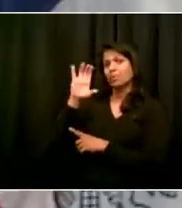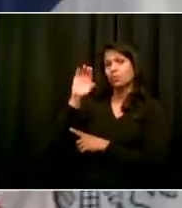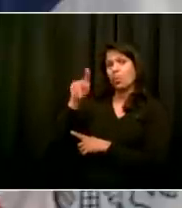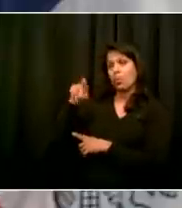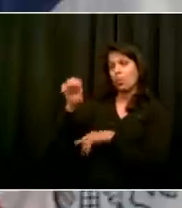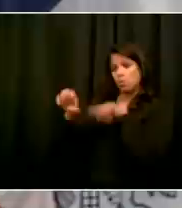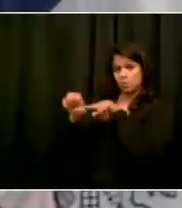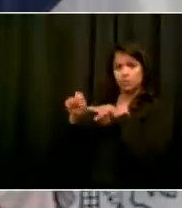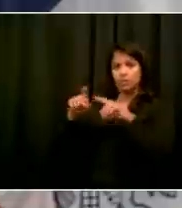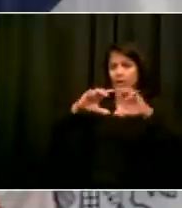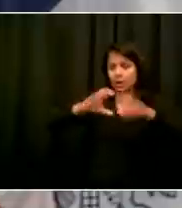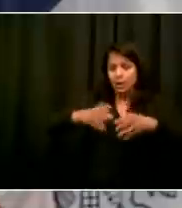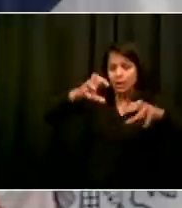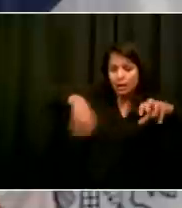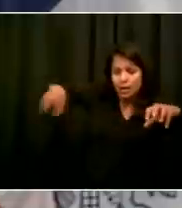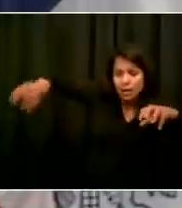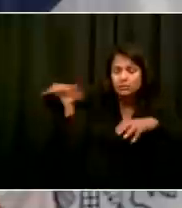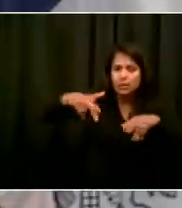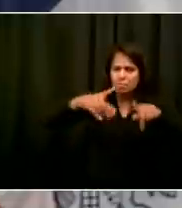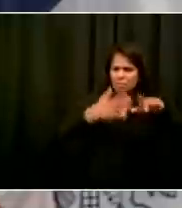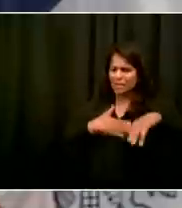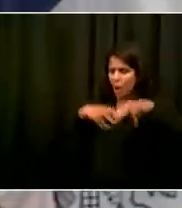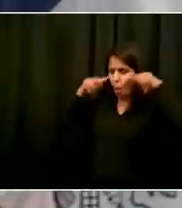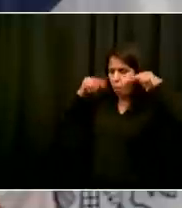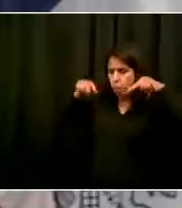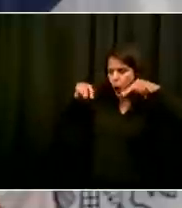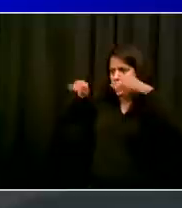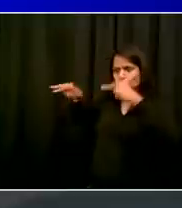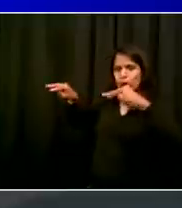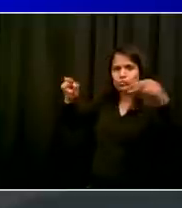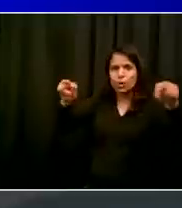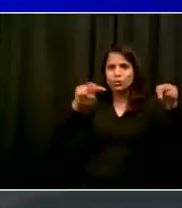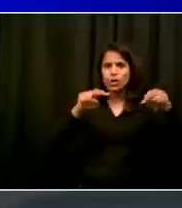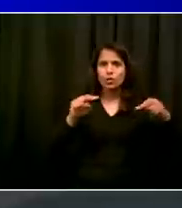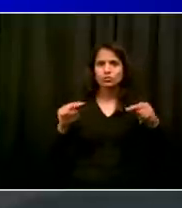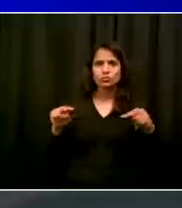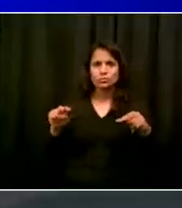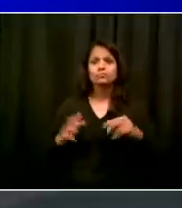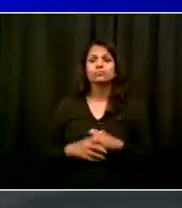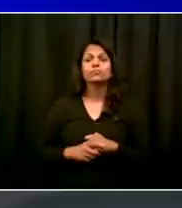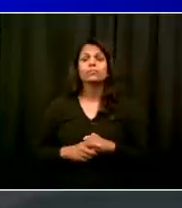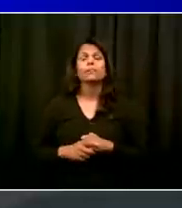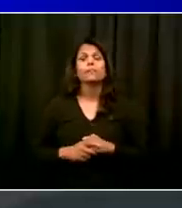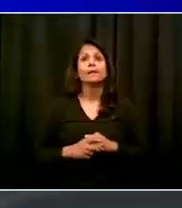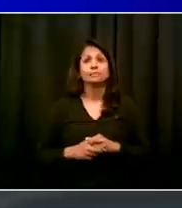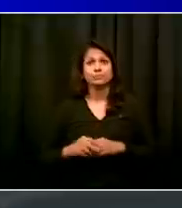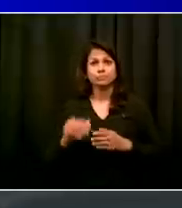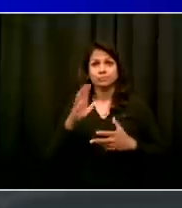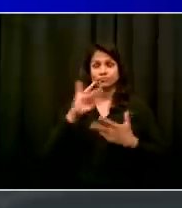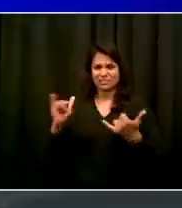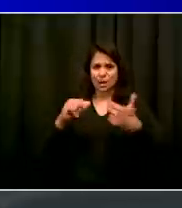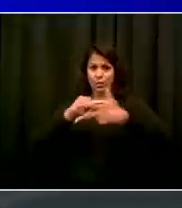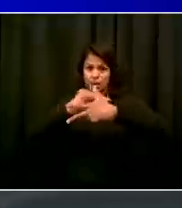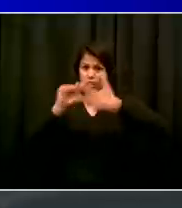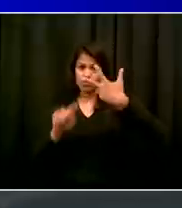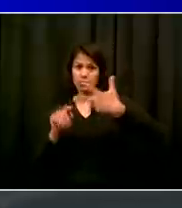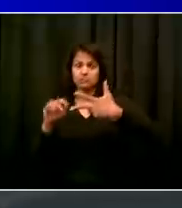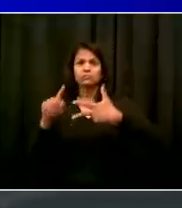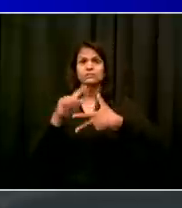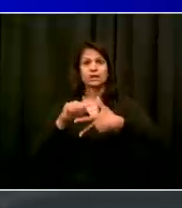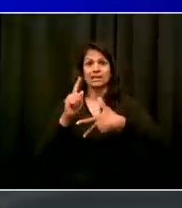about our daily indicators as we did yesterday. I think it's important to give this update upfront and there are some important